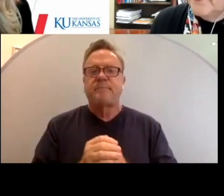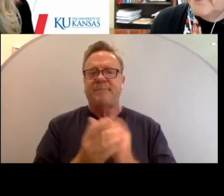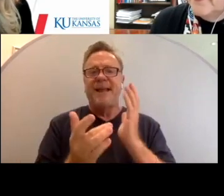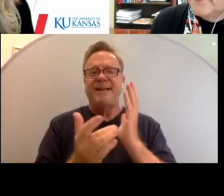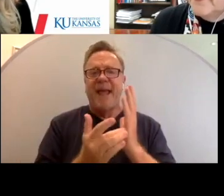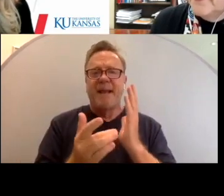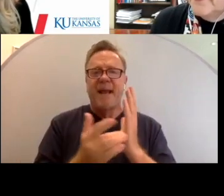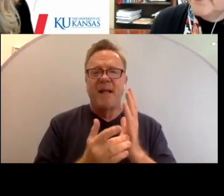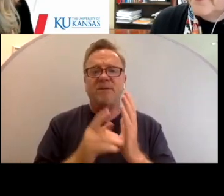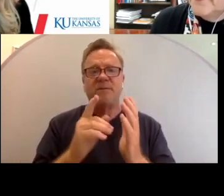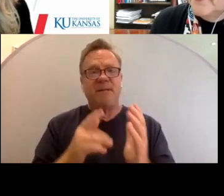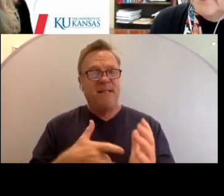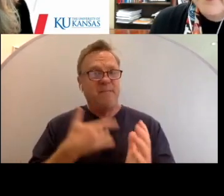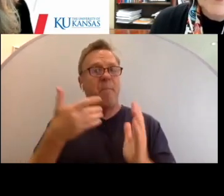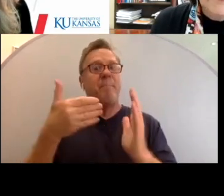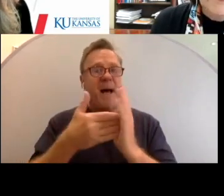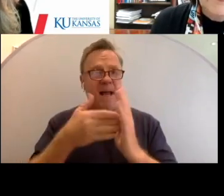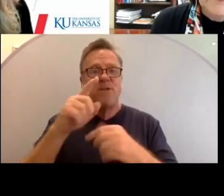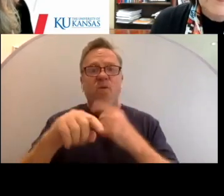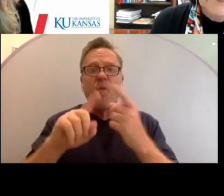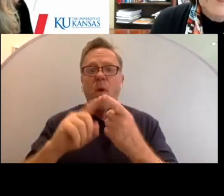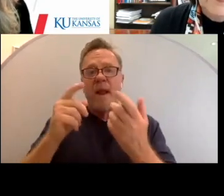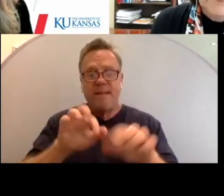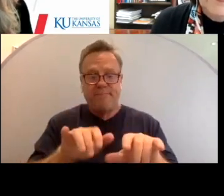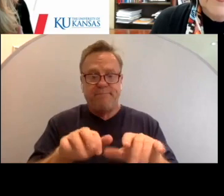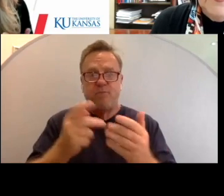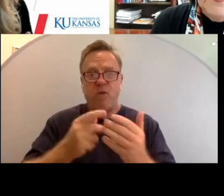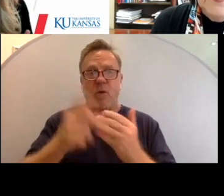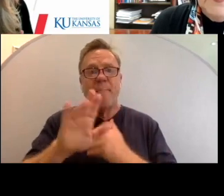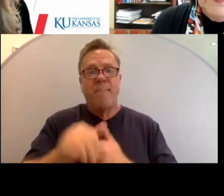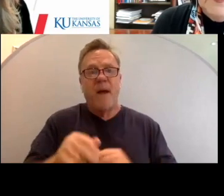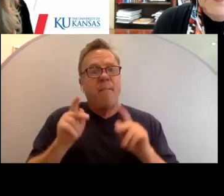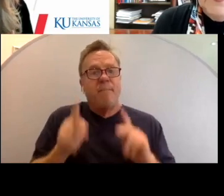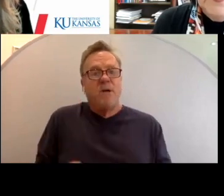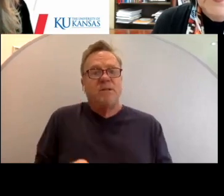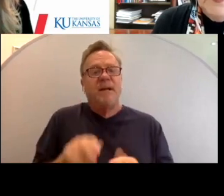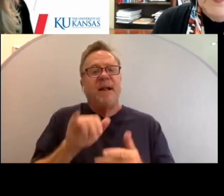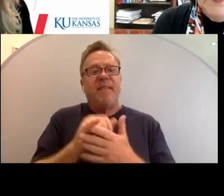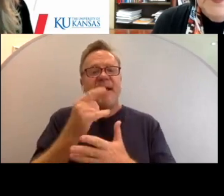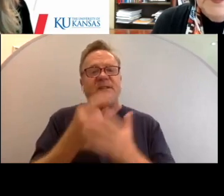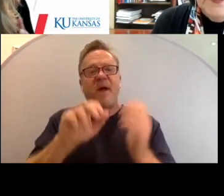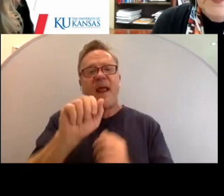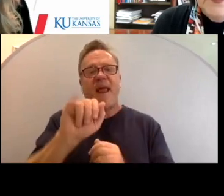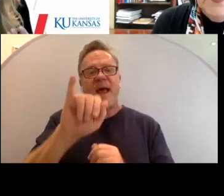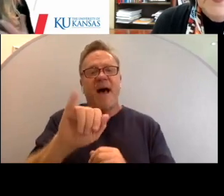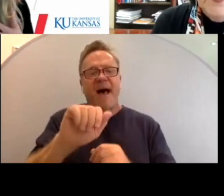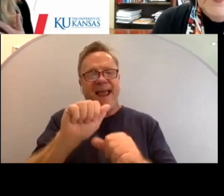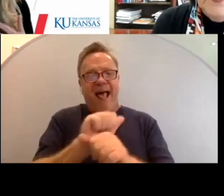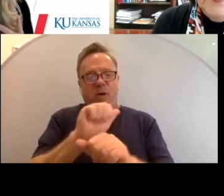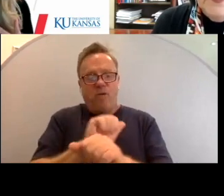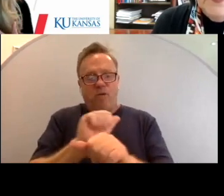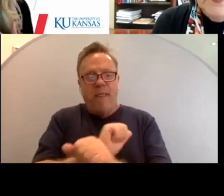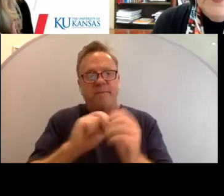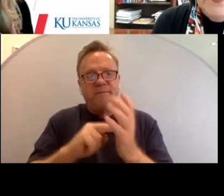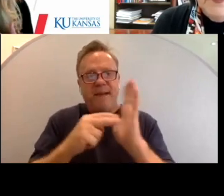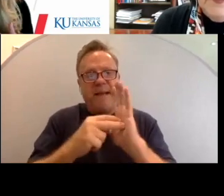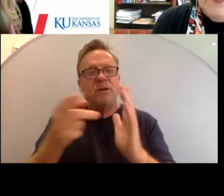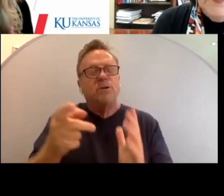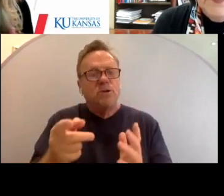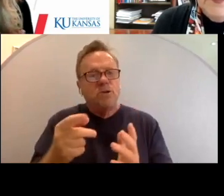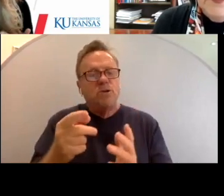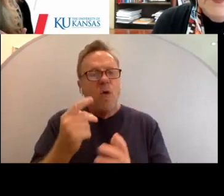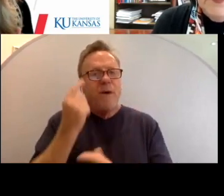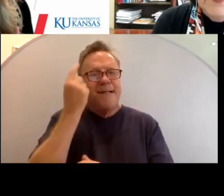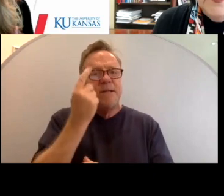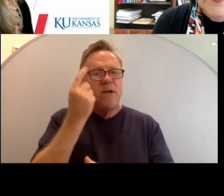is biased when it is programmed by an individual and that's what AI algorithms are. And so taking into consideration